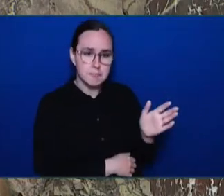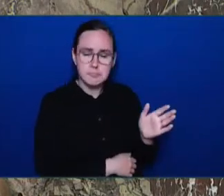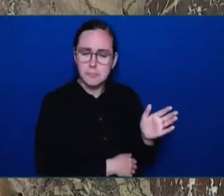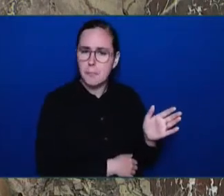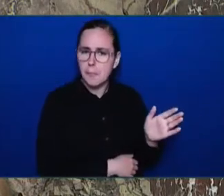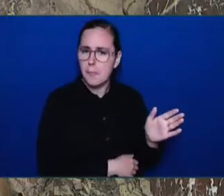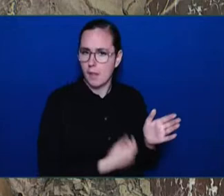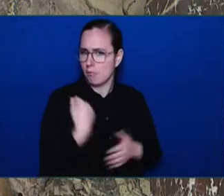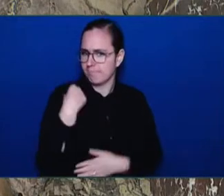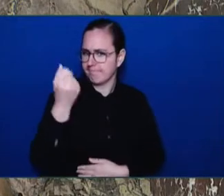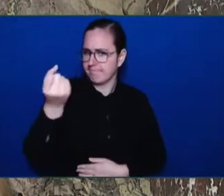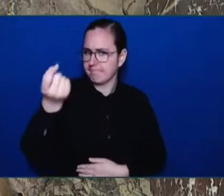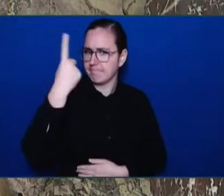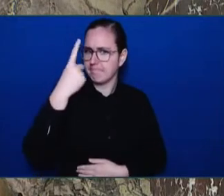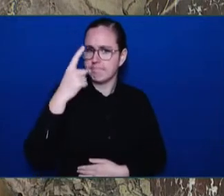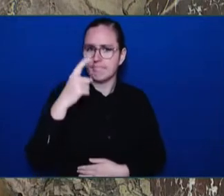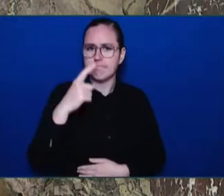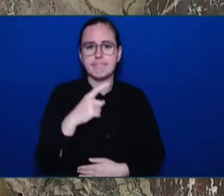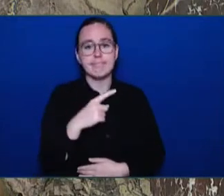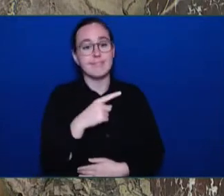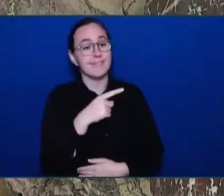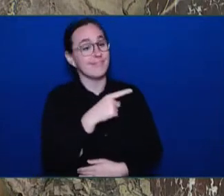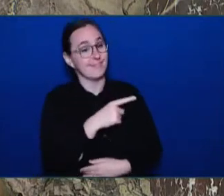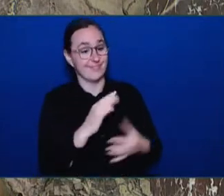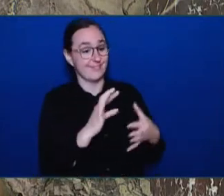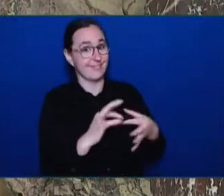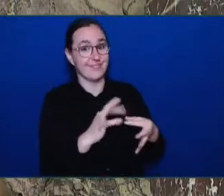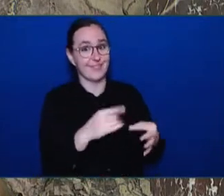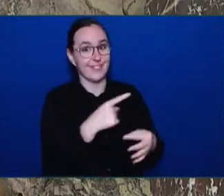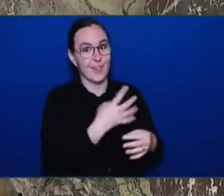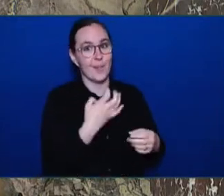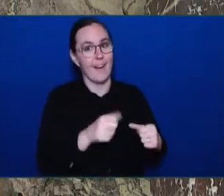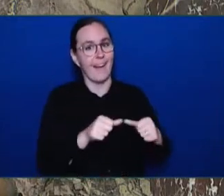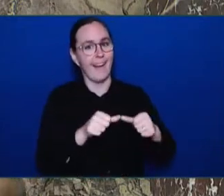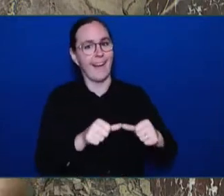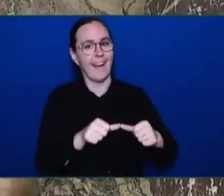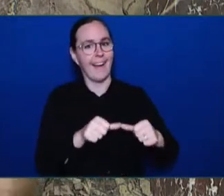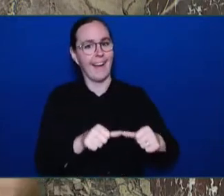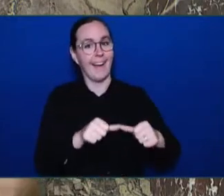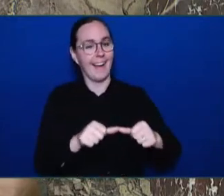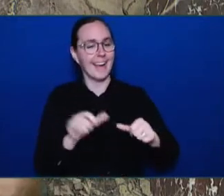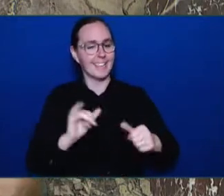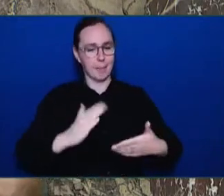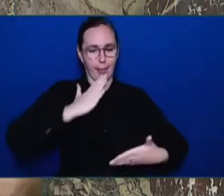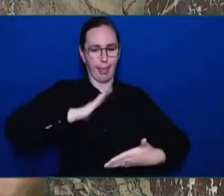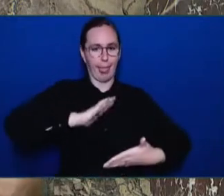that voters repudiated the former Solicitor General in Langley quite decisively over the weekend.